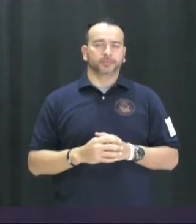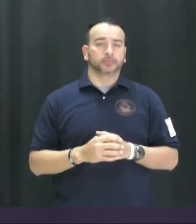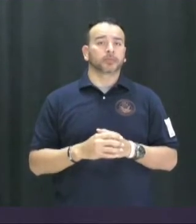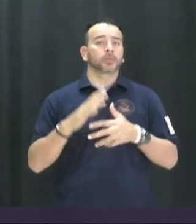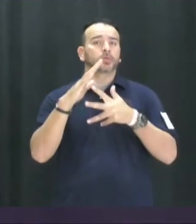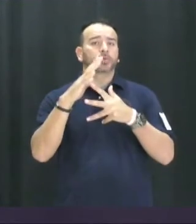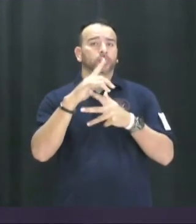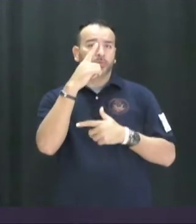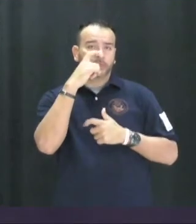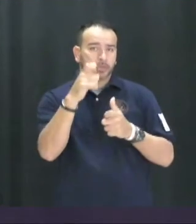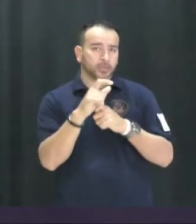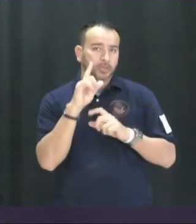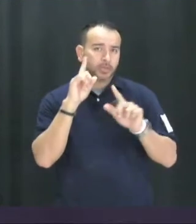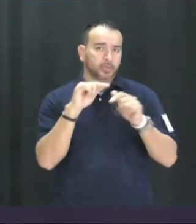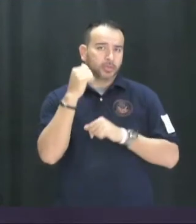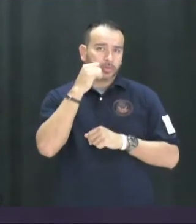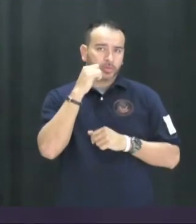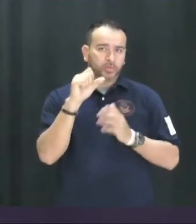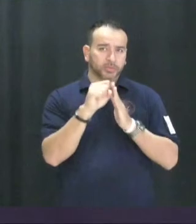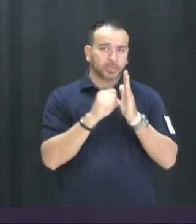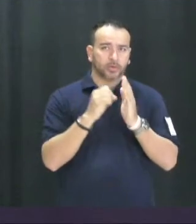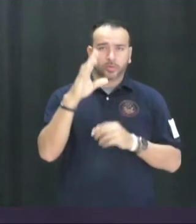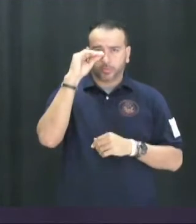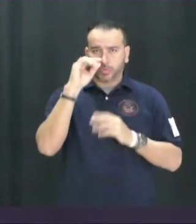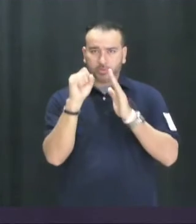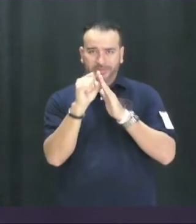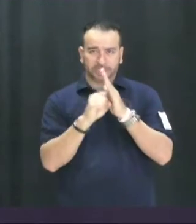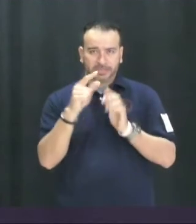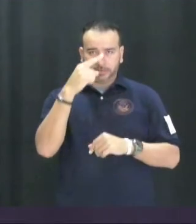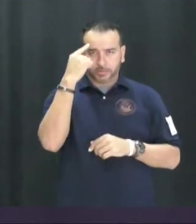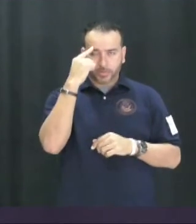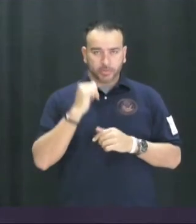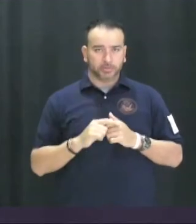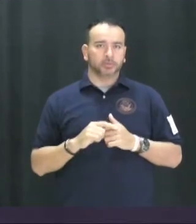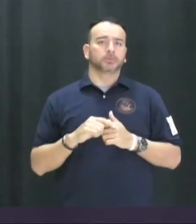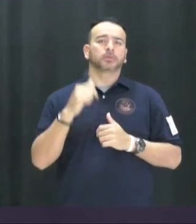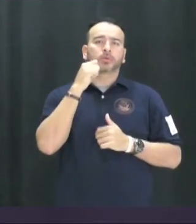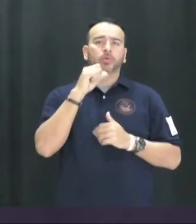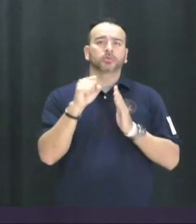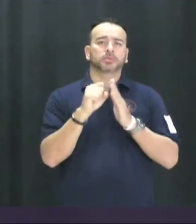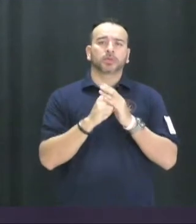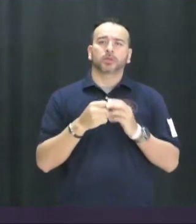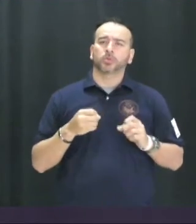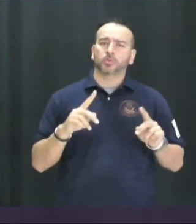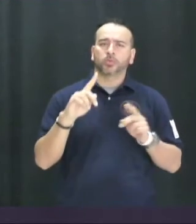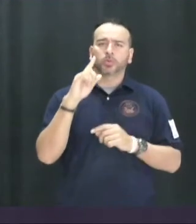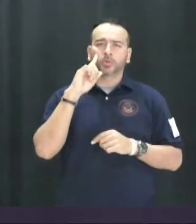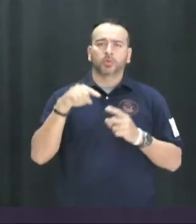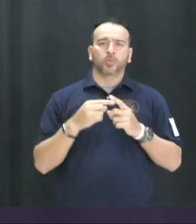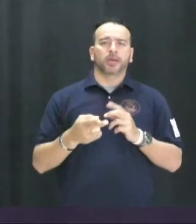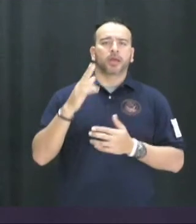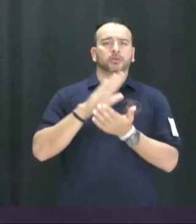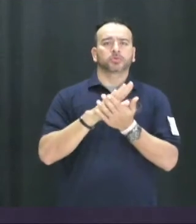Juniors, are you interested in attending Girls State or Boys State this summer? Boys and Girls State is a unique opportunity where high school